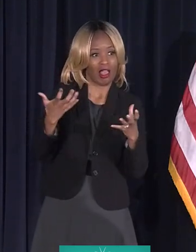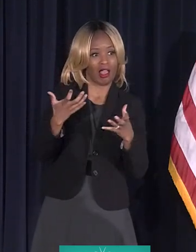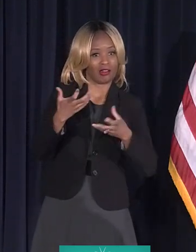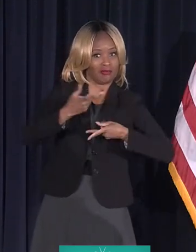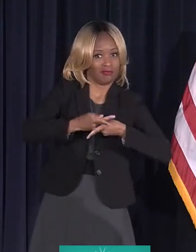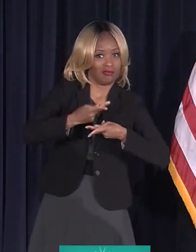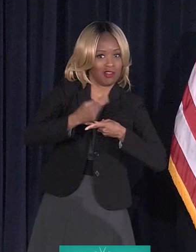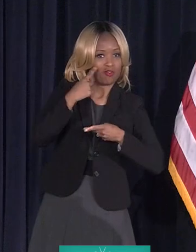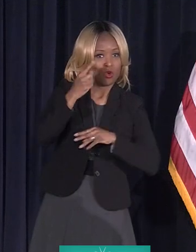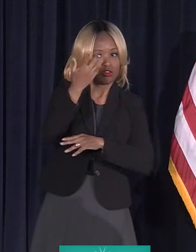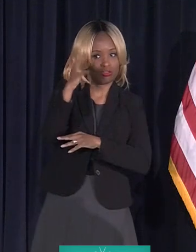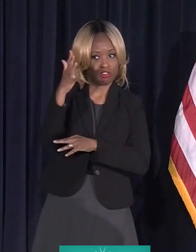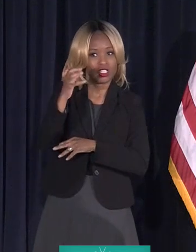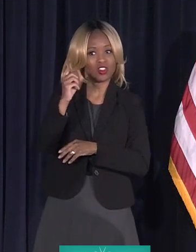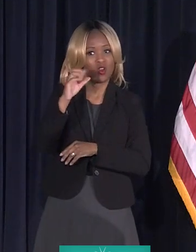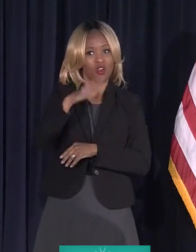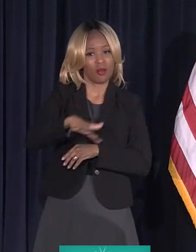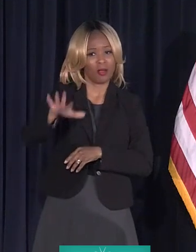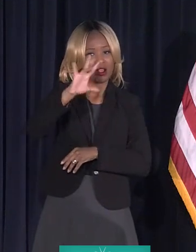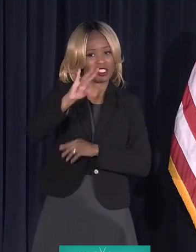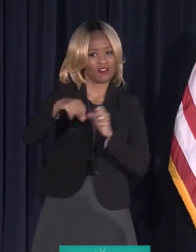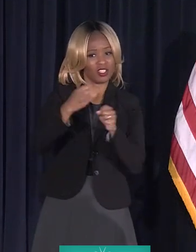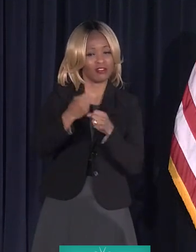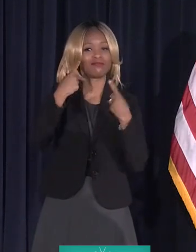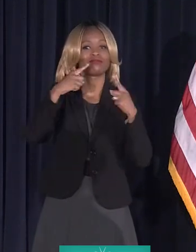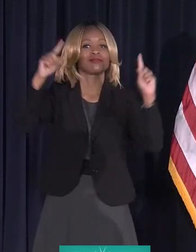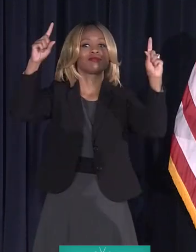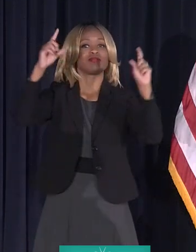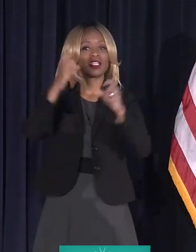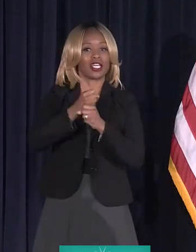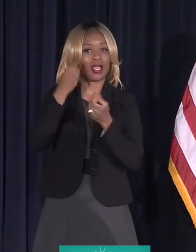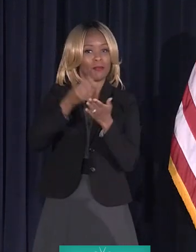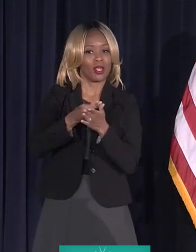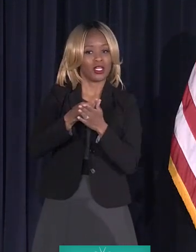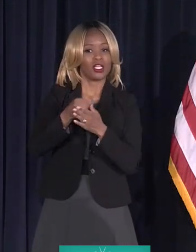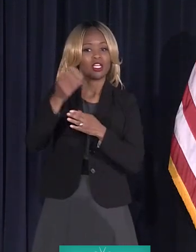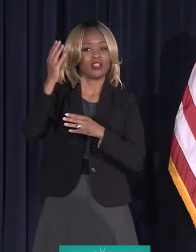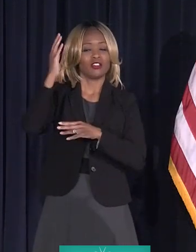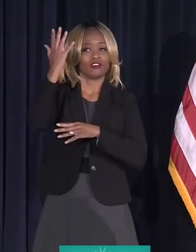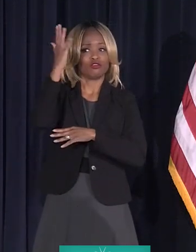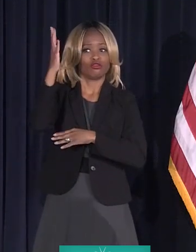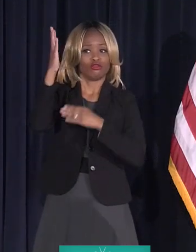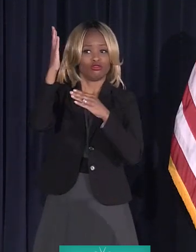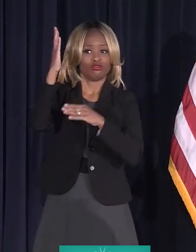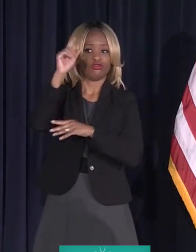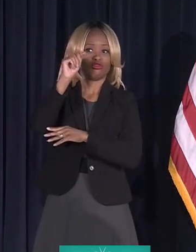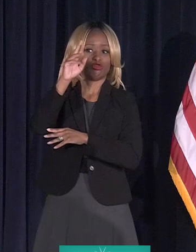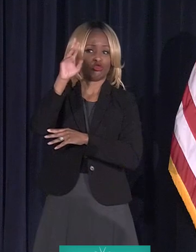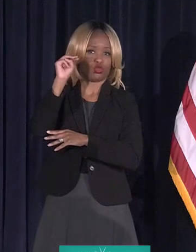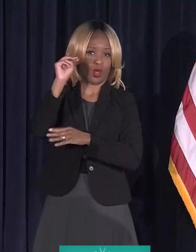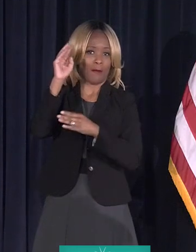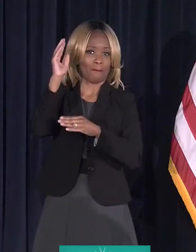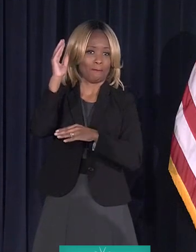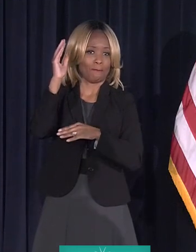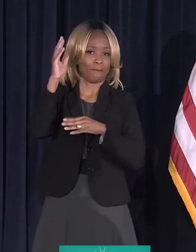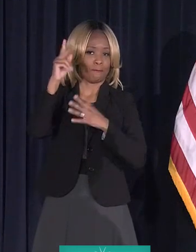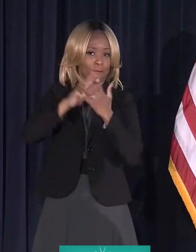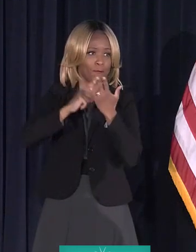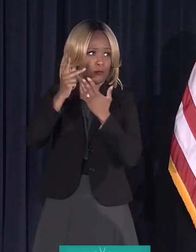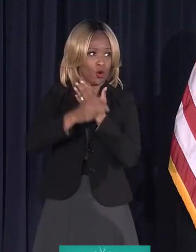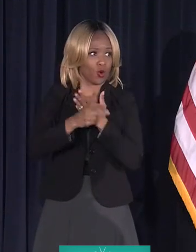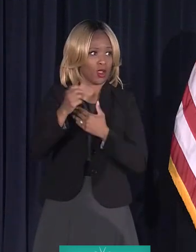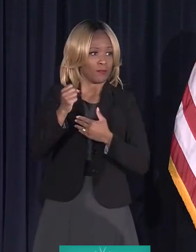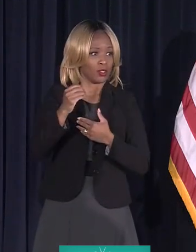about seven years ago, they finally got the funding to get on a tree trim maintenance, tree trim program that will have us all,